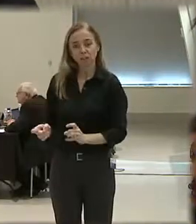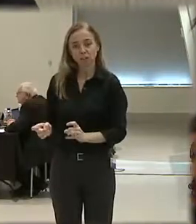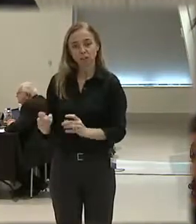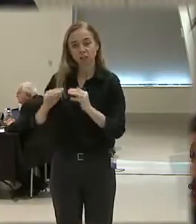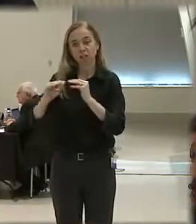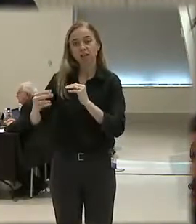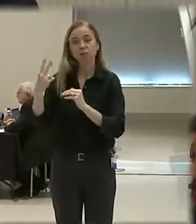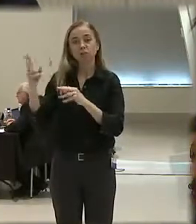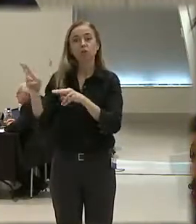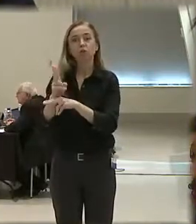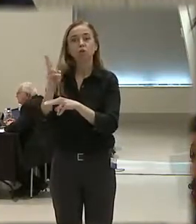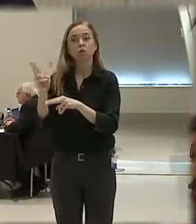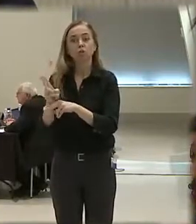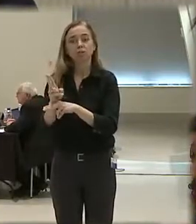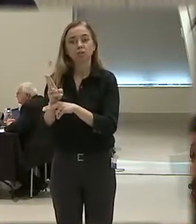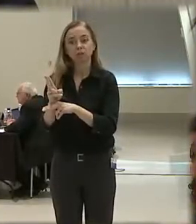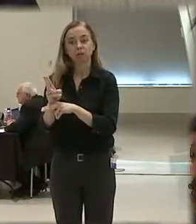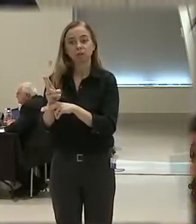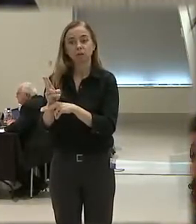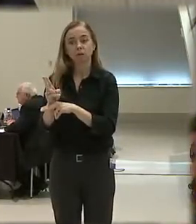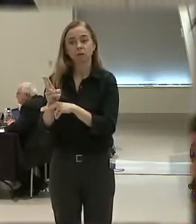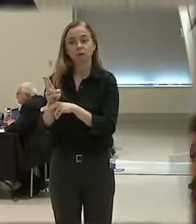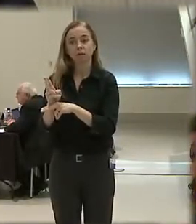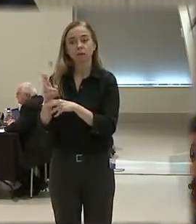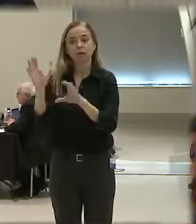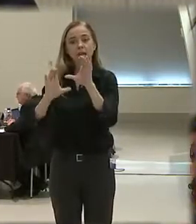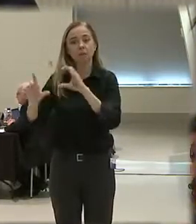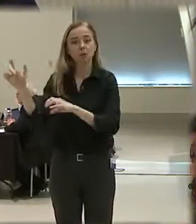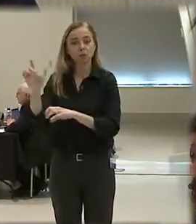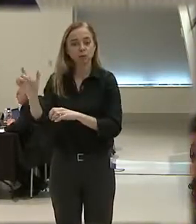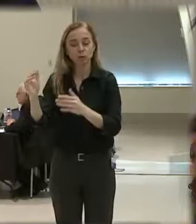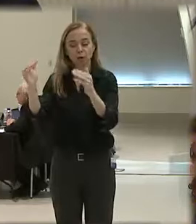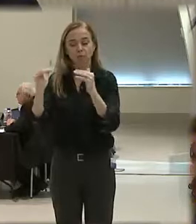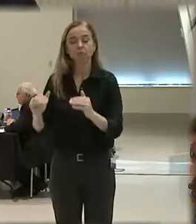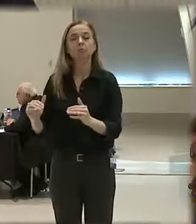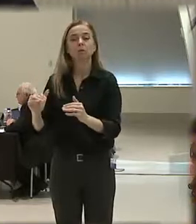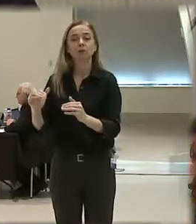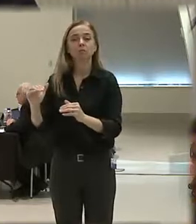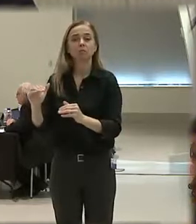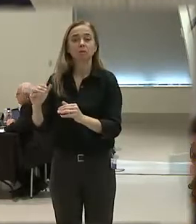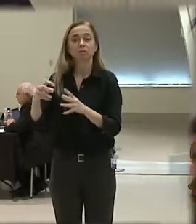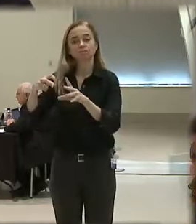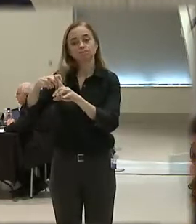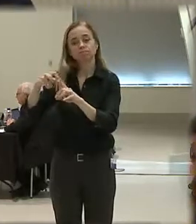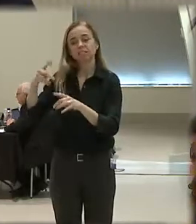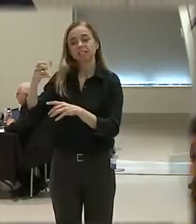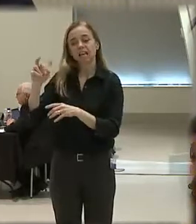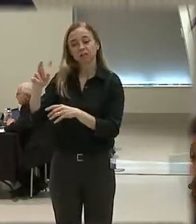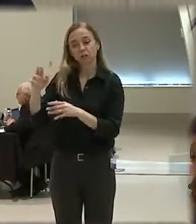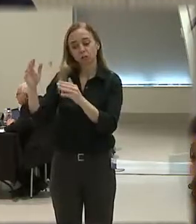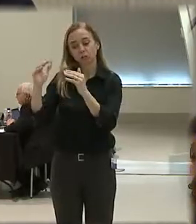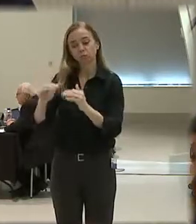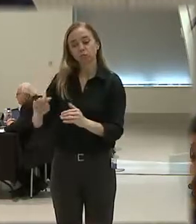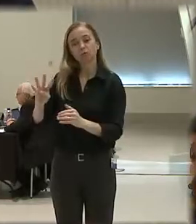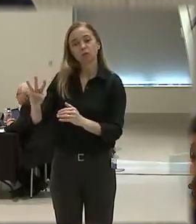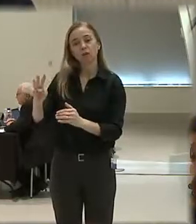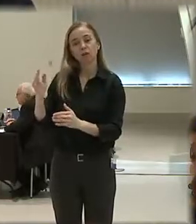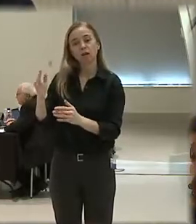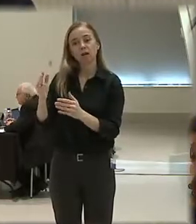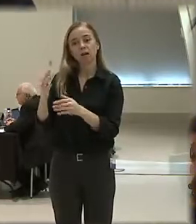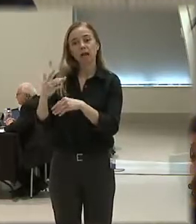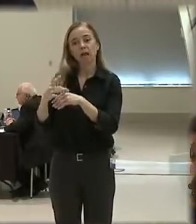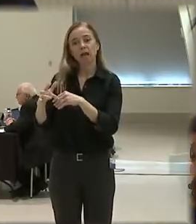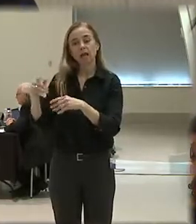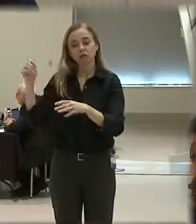Level 2 is the use of a chemical spray. Level 3 is the use of an electronic device, such as a taser. Level 4 is hard, empty hand control,